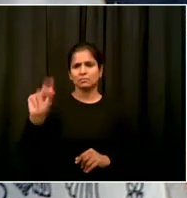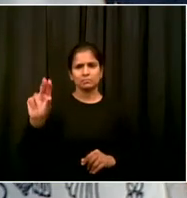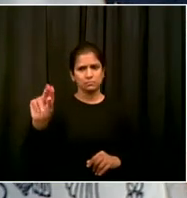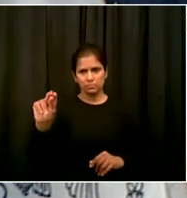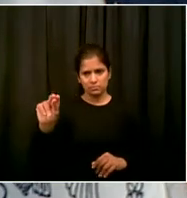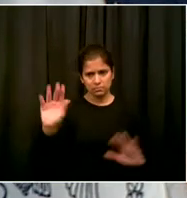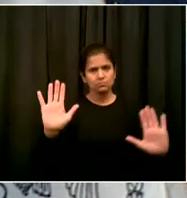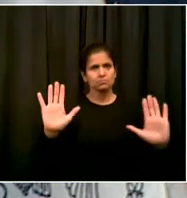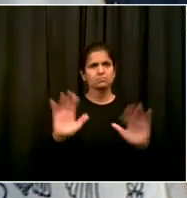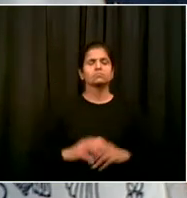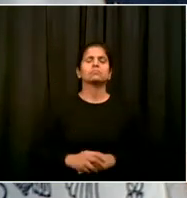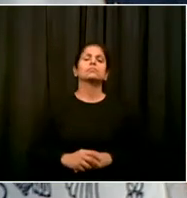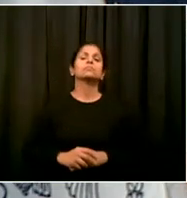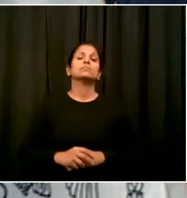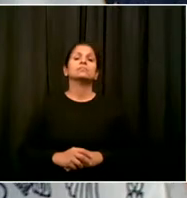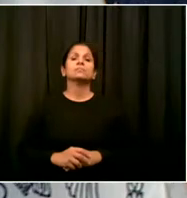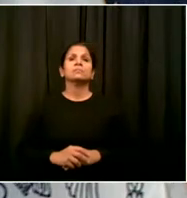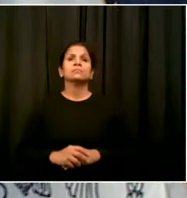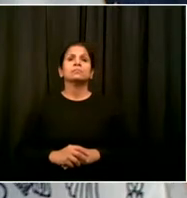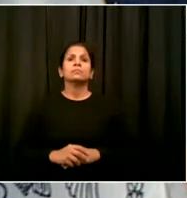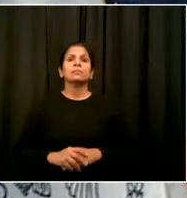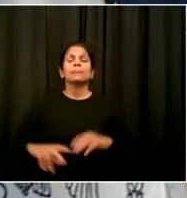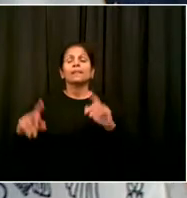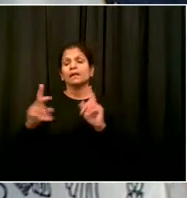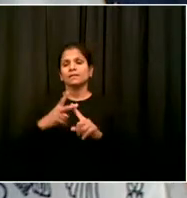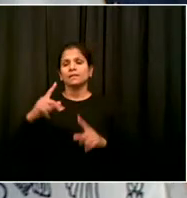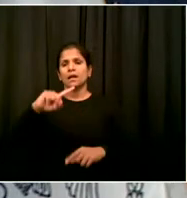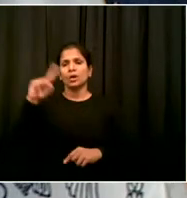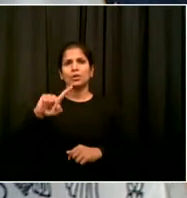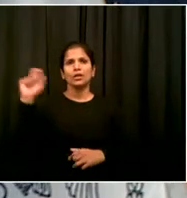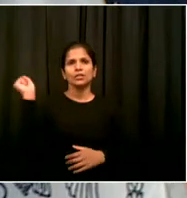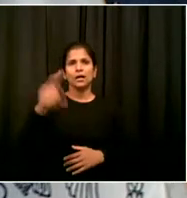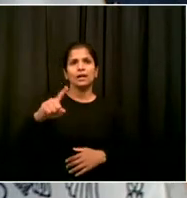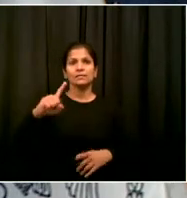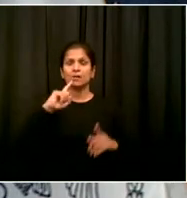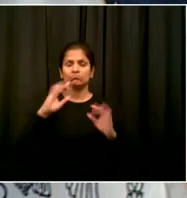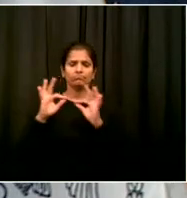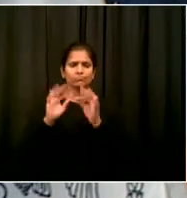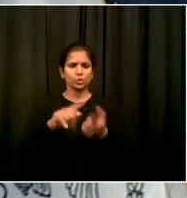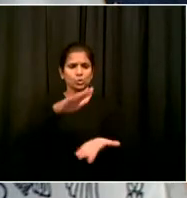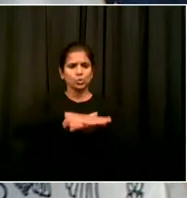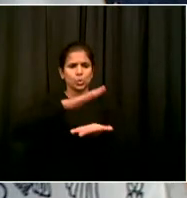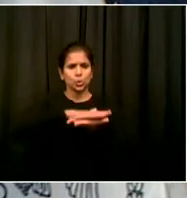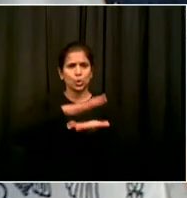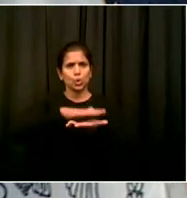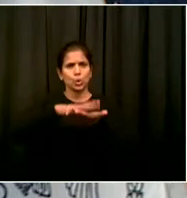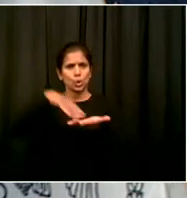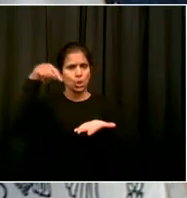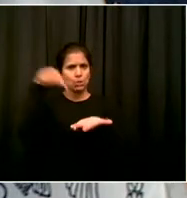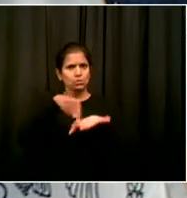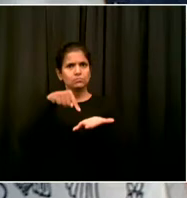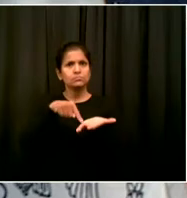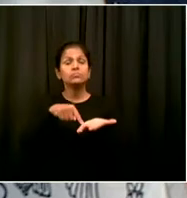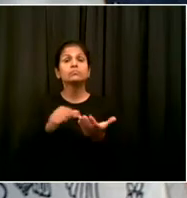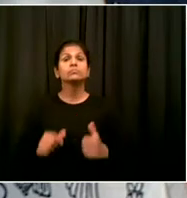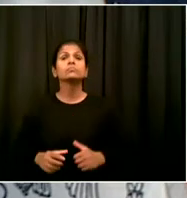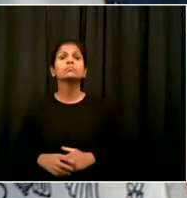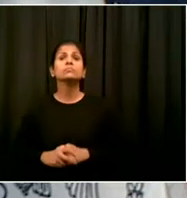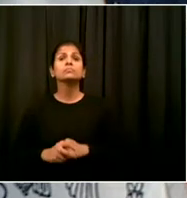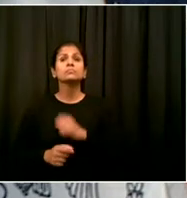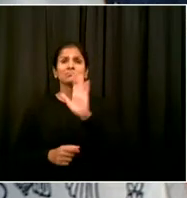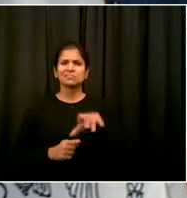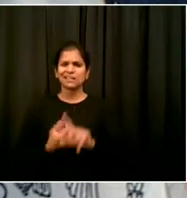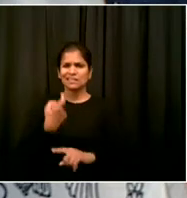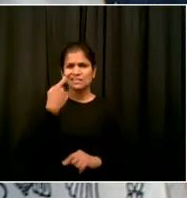test for fourth and eighth graders. 73% of eighth graders were not proficient in math